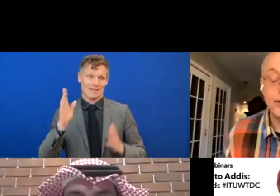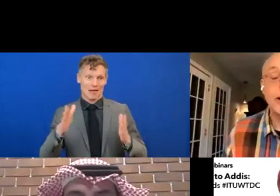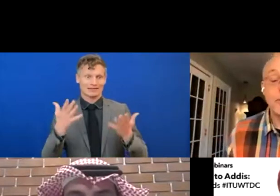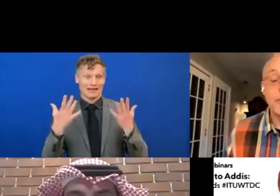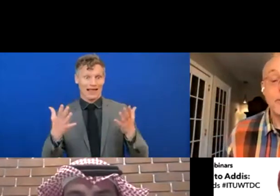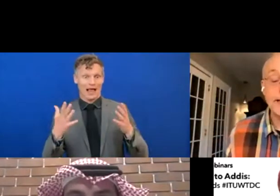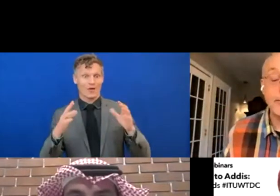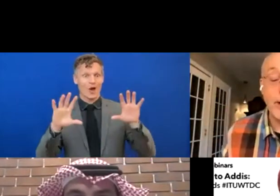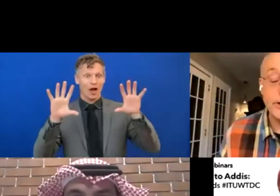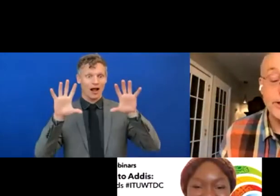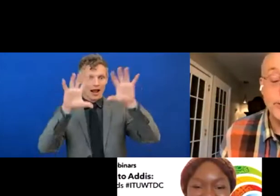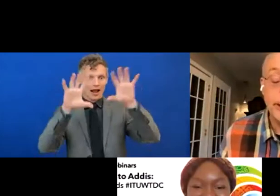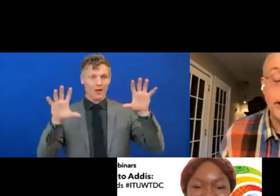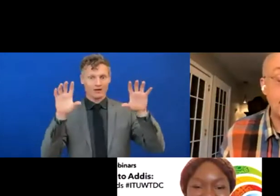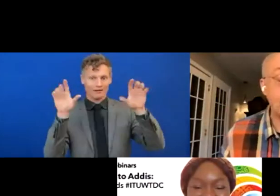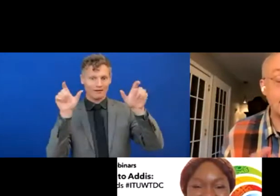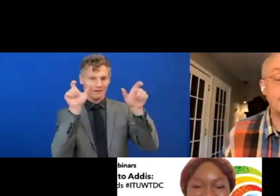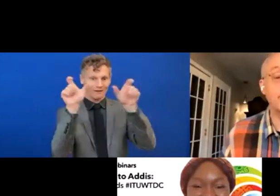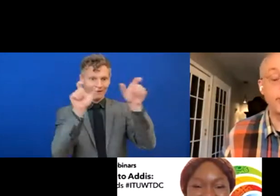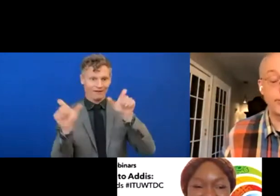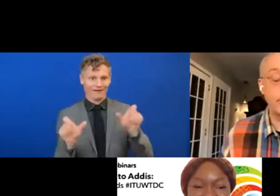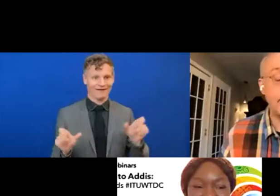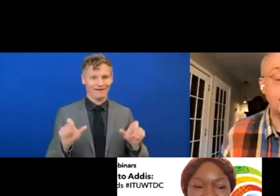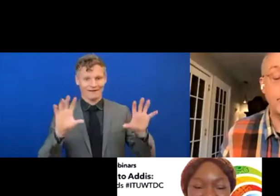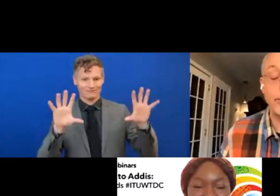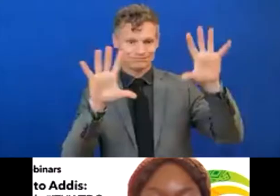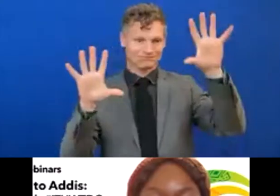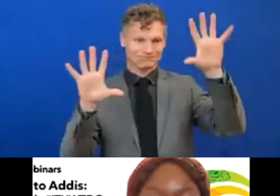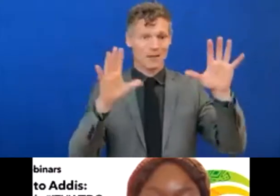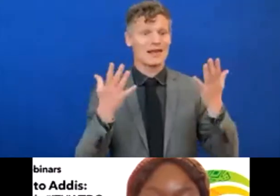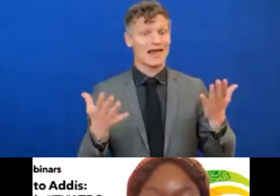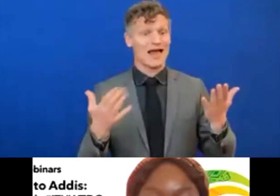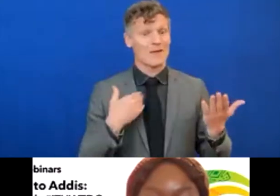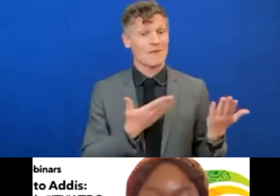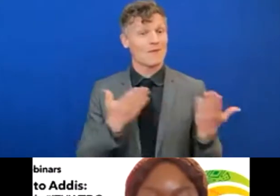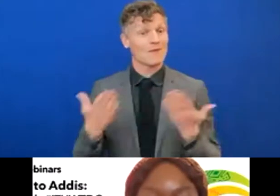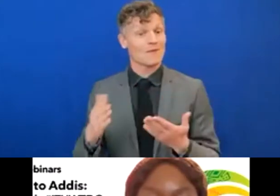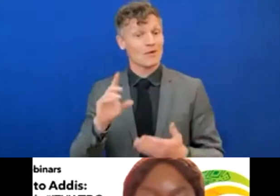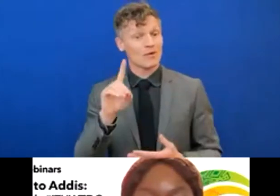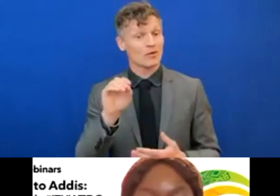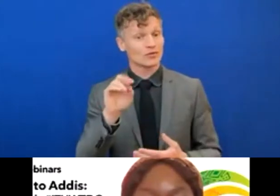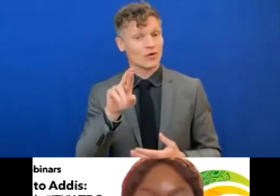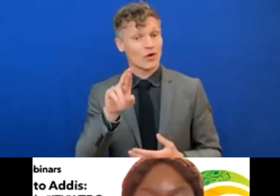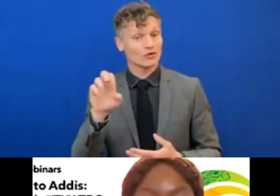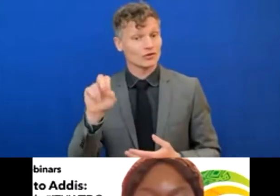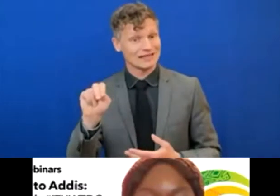using all those words. And while she's doing that, I'd like to turn the floor back to Doreen for her closing remarks.